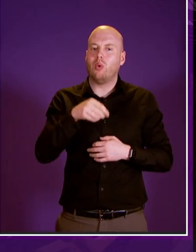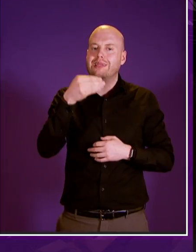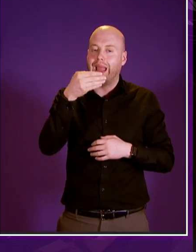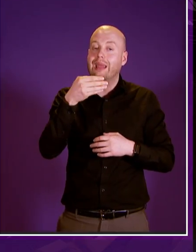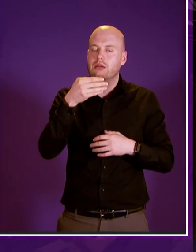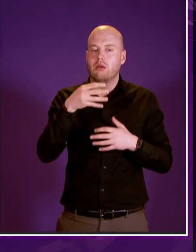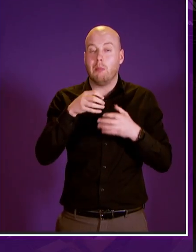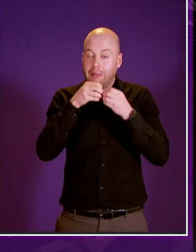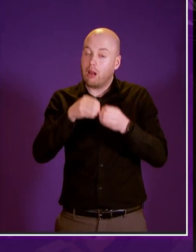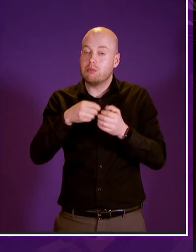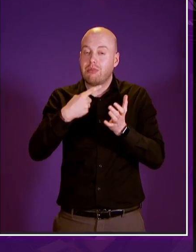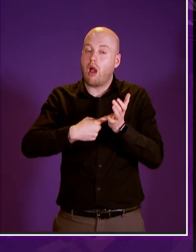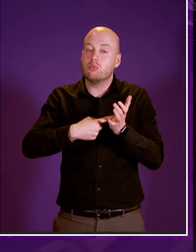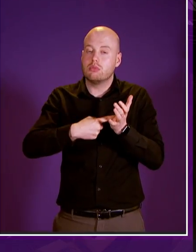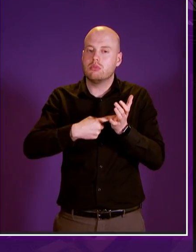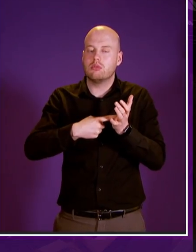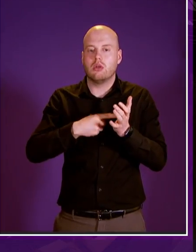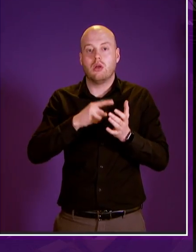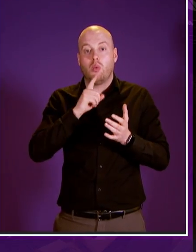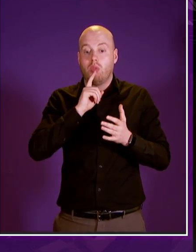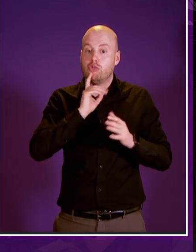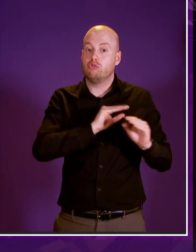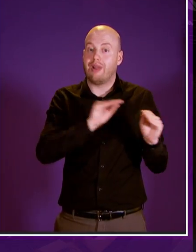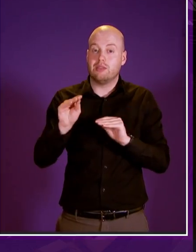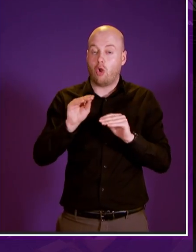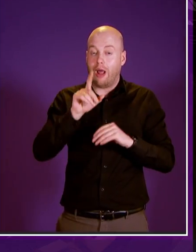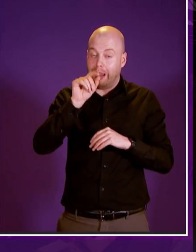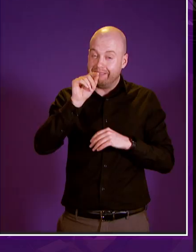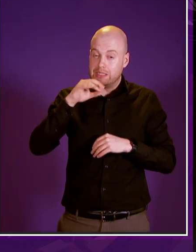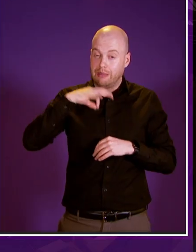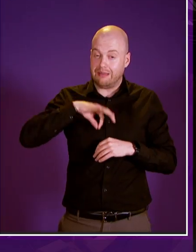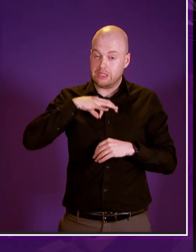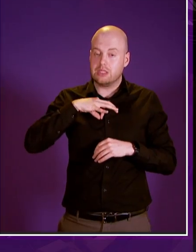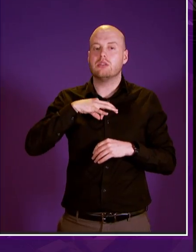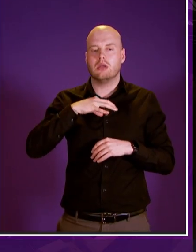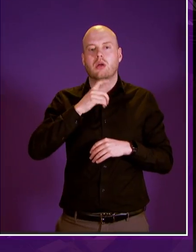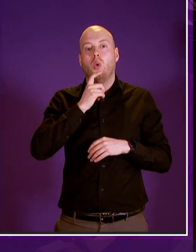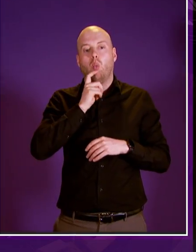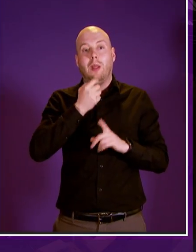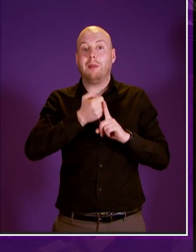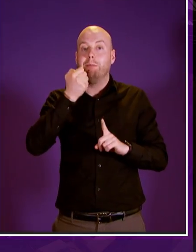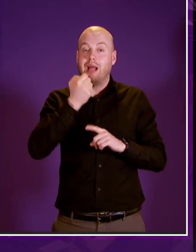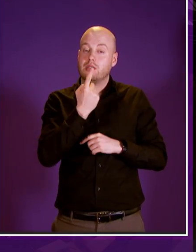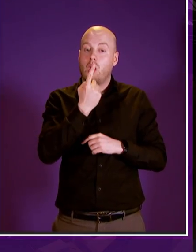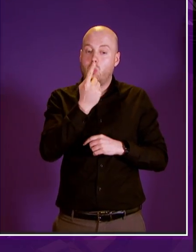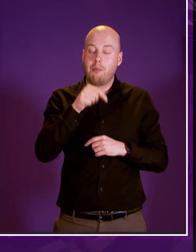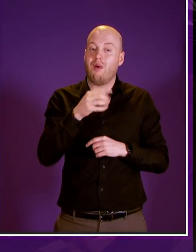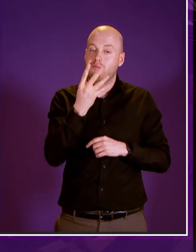it transfers 11 benefits and will impact 1.4 million of our citizens in scotland